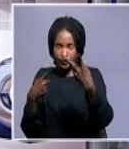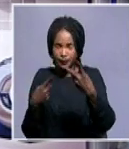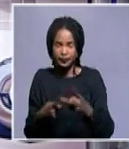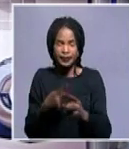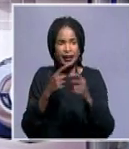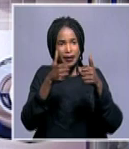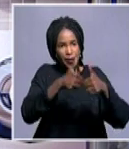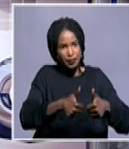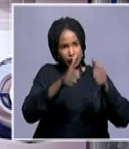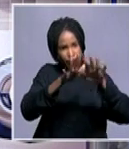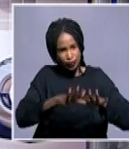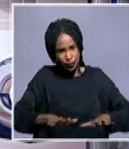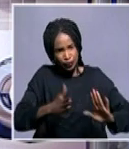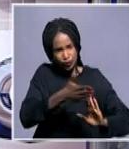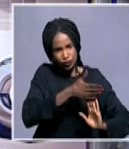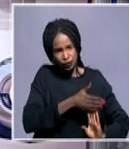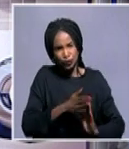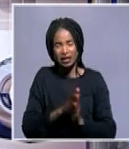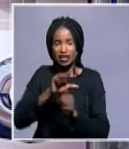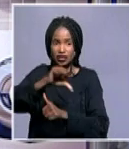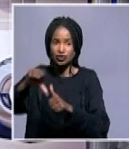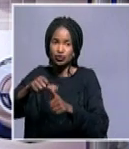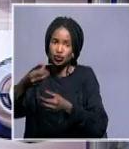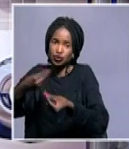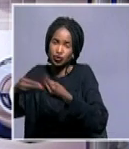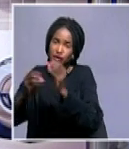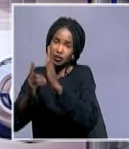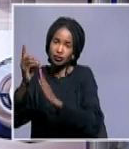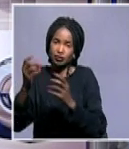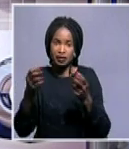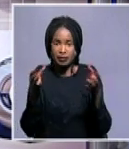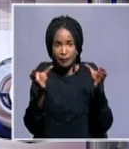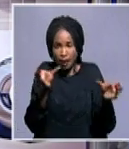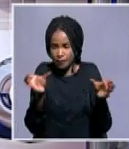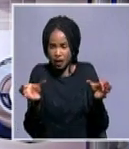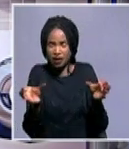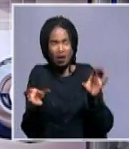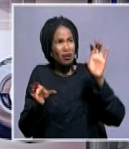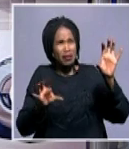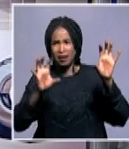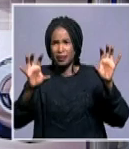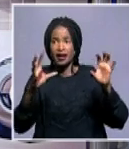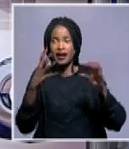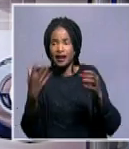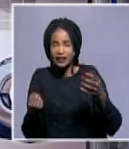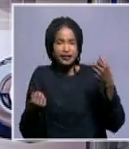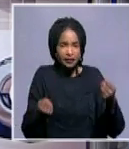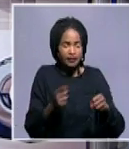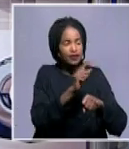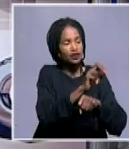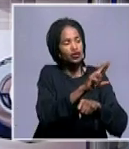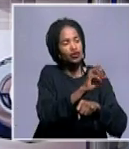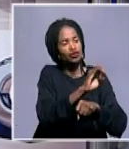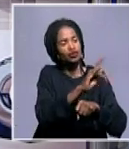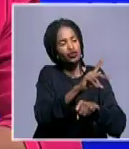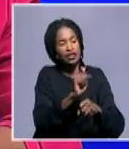integration pillar which is about social and economic development. And both those pillars have got Troikas. You have the organ